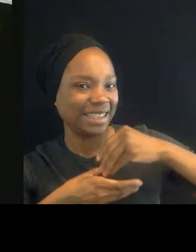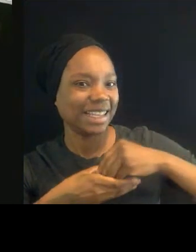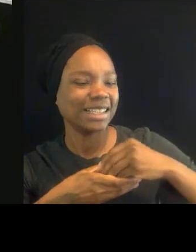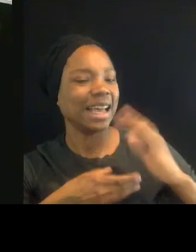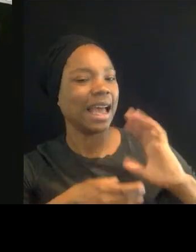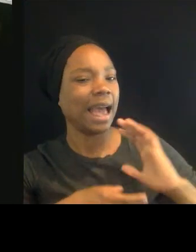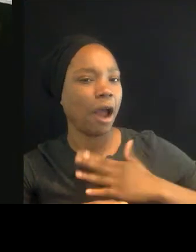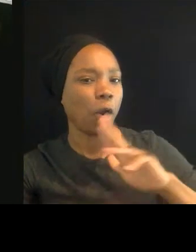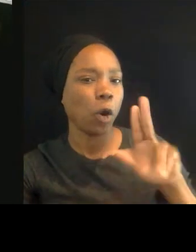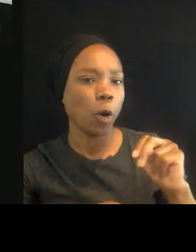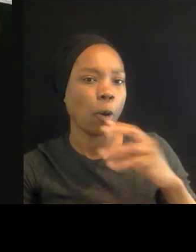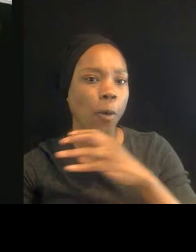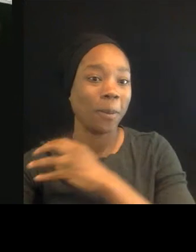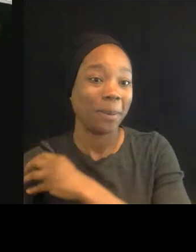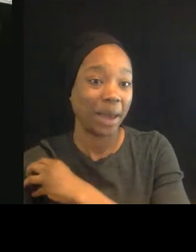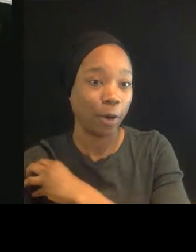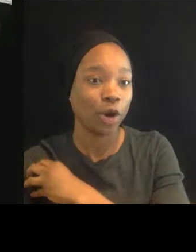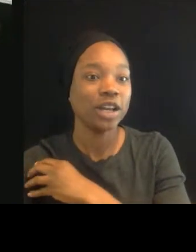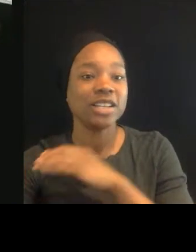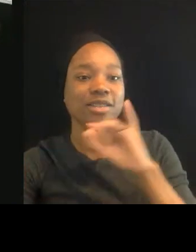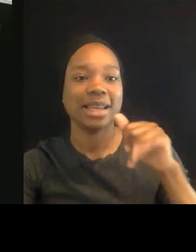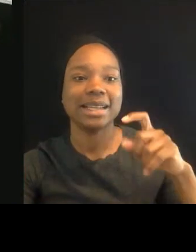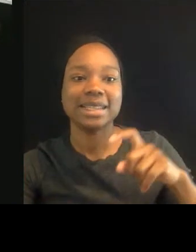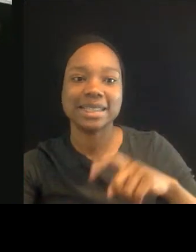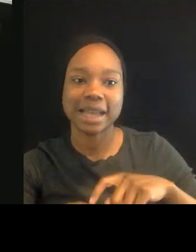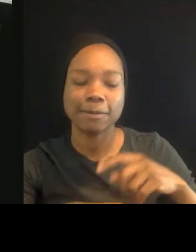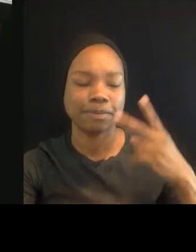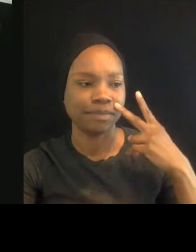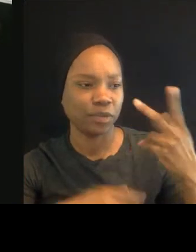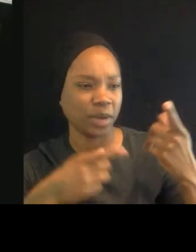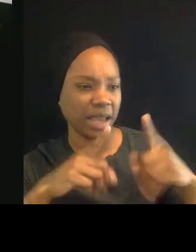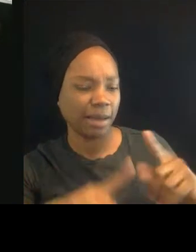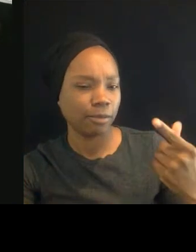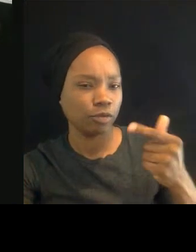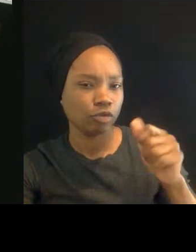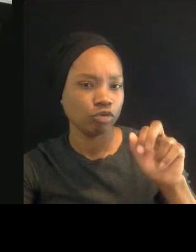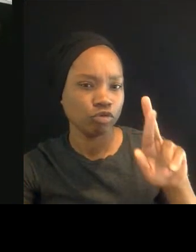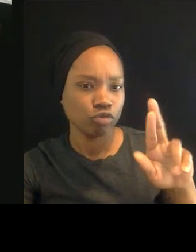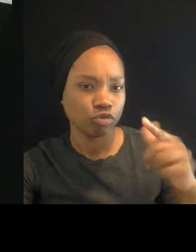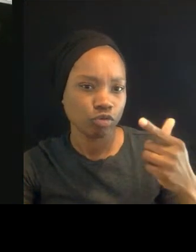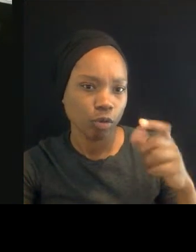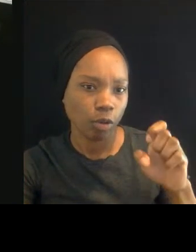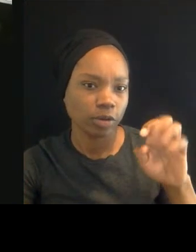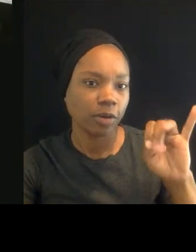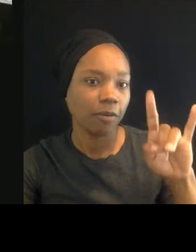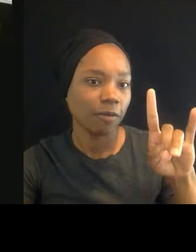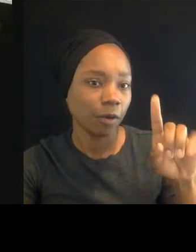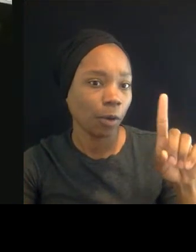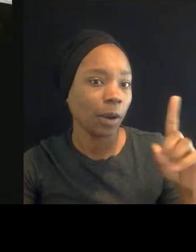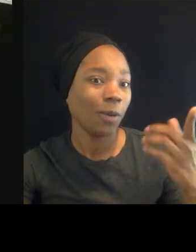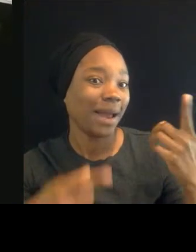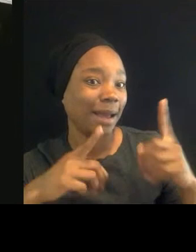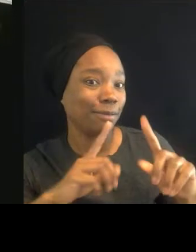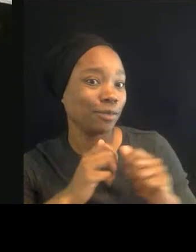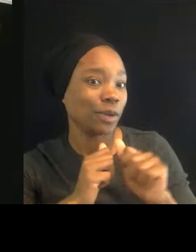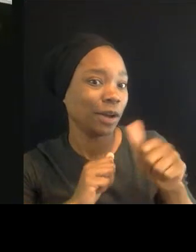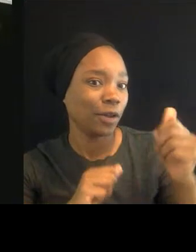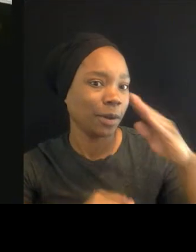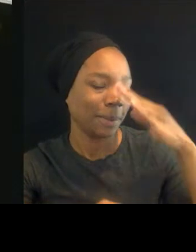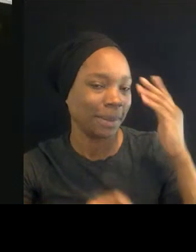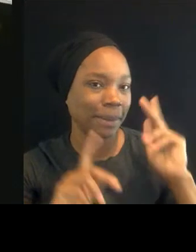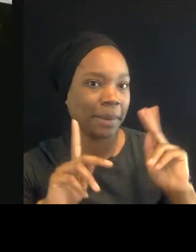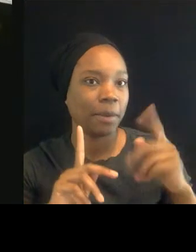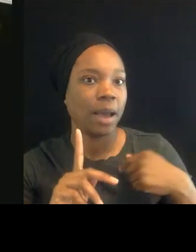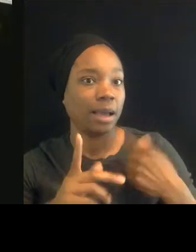seeing all of the other things that happened to us black people, it was developing a better internal relationship with not being afraid to talk to myself.